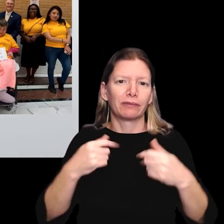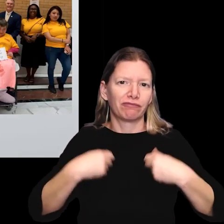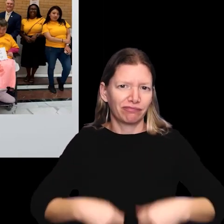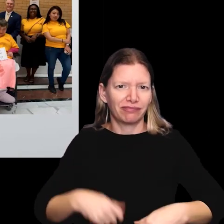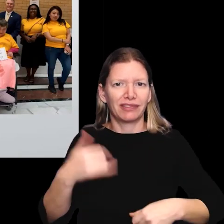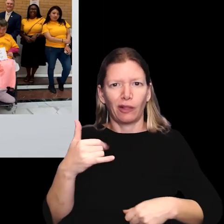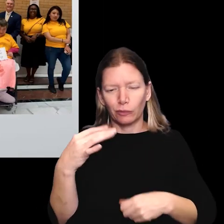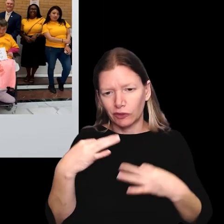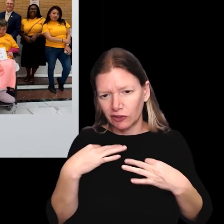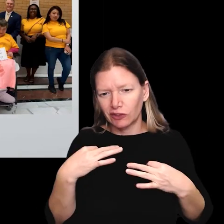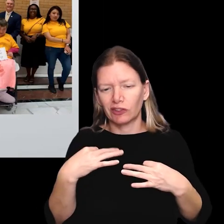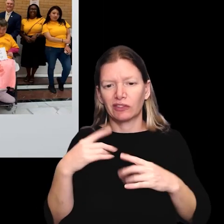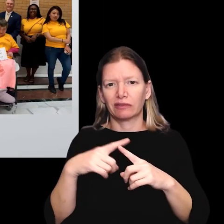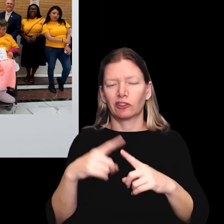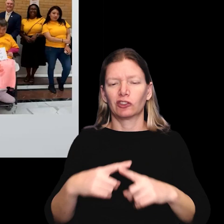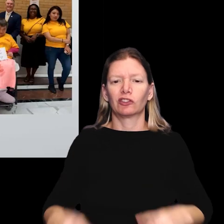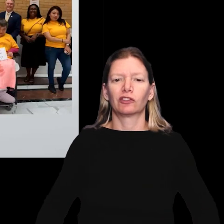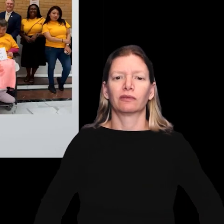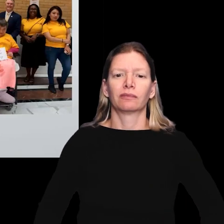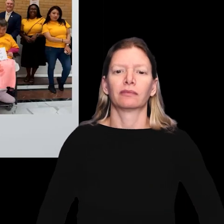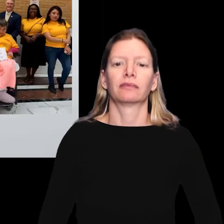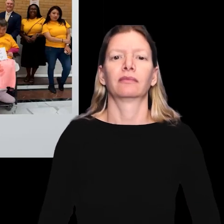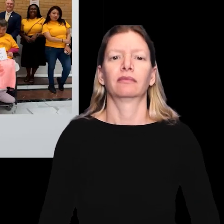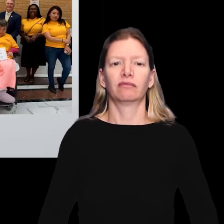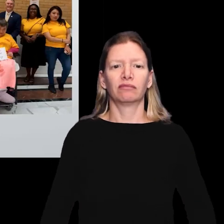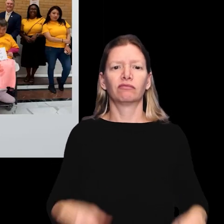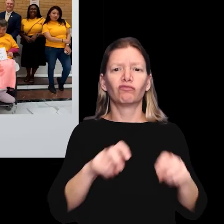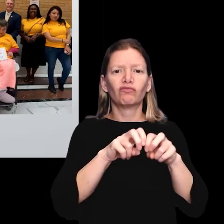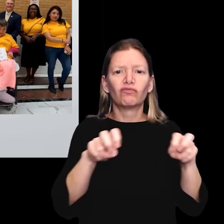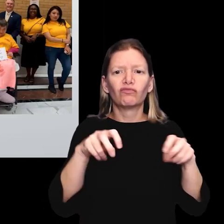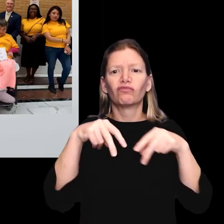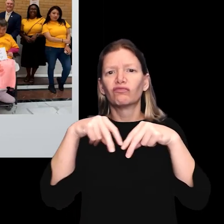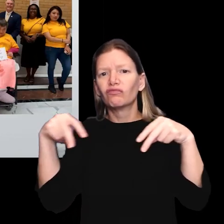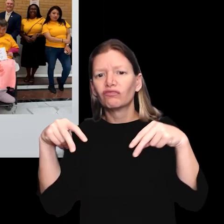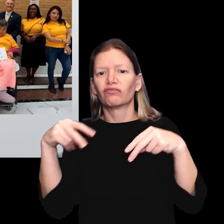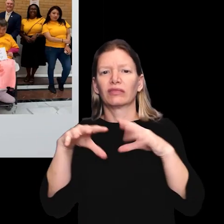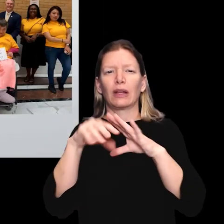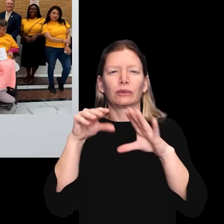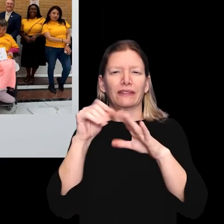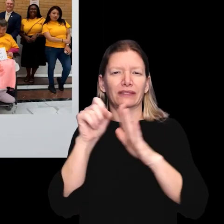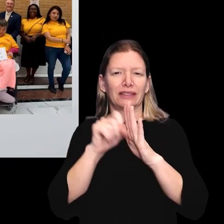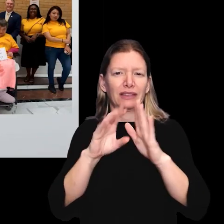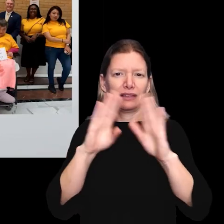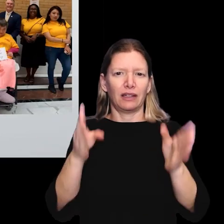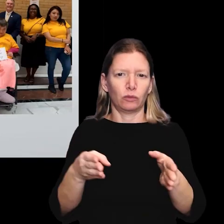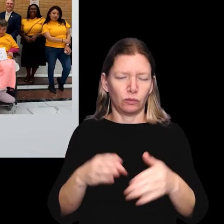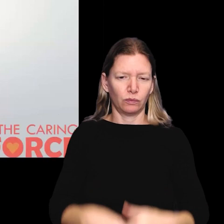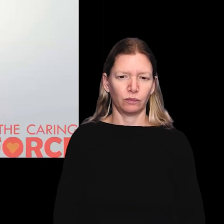show people in these yellow shirts outside of the state house and in the state house.